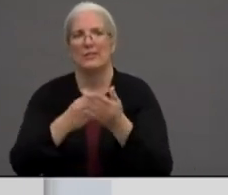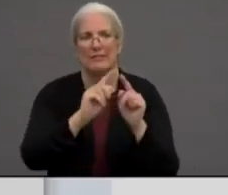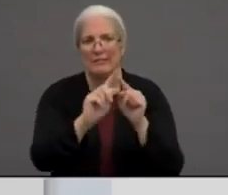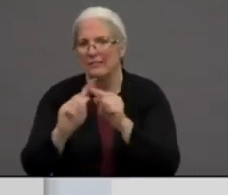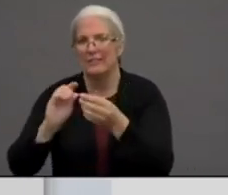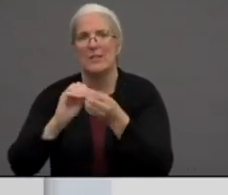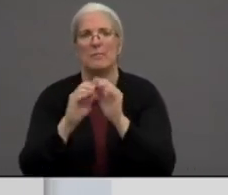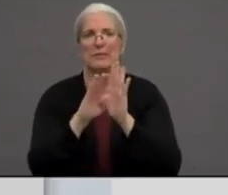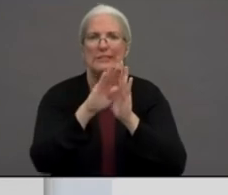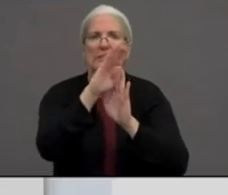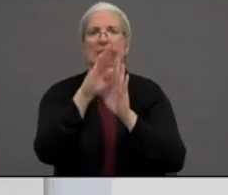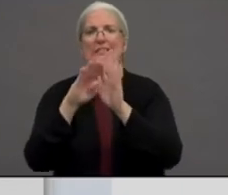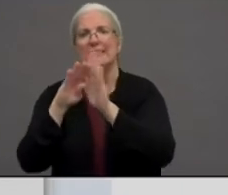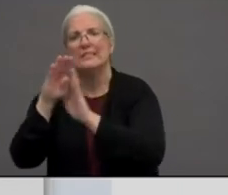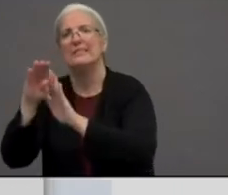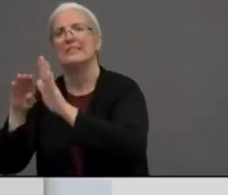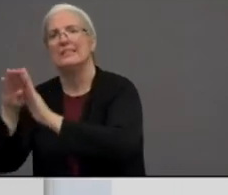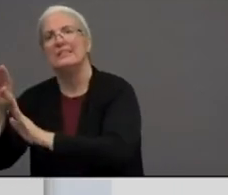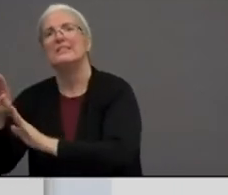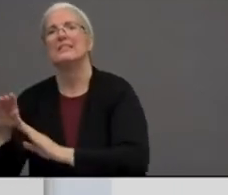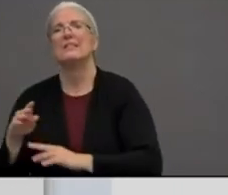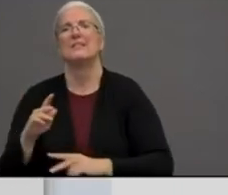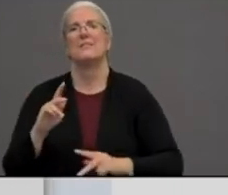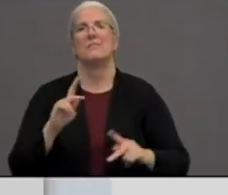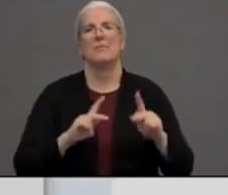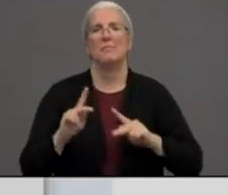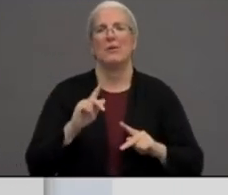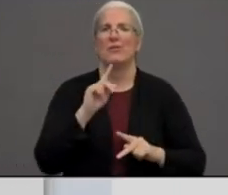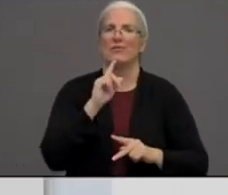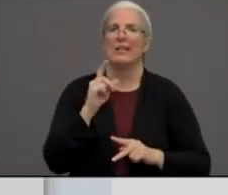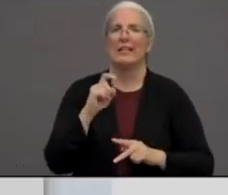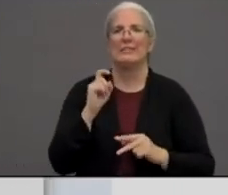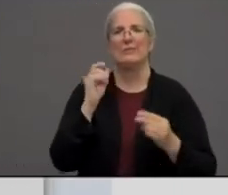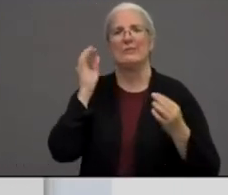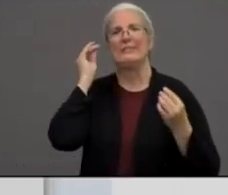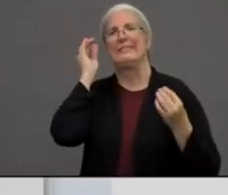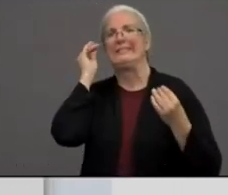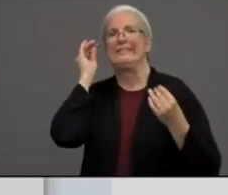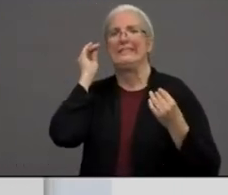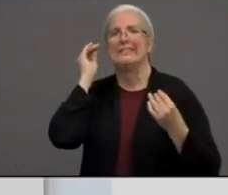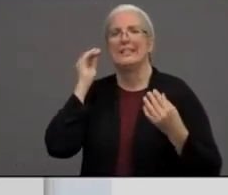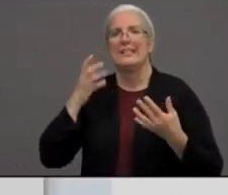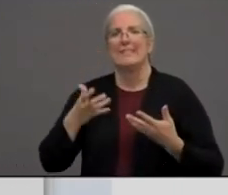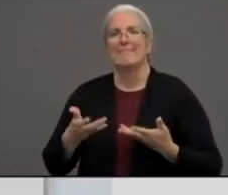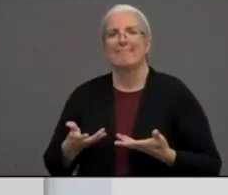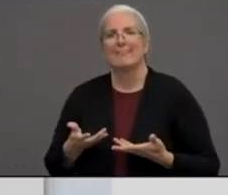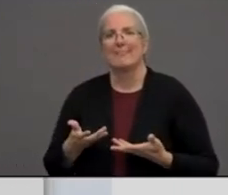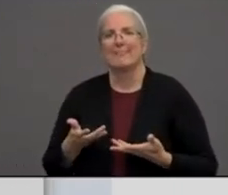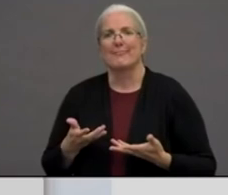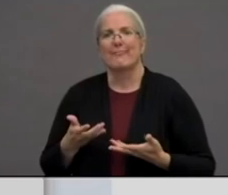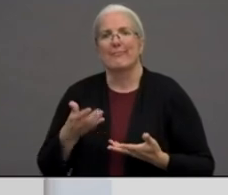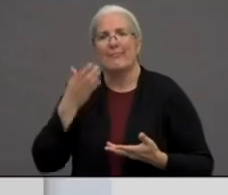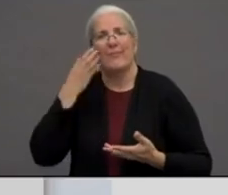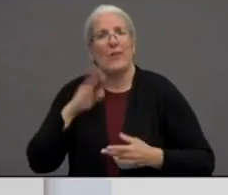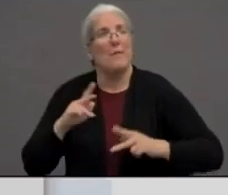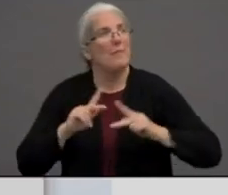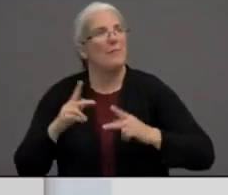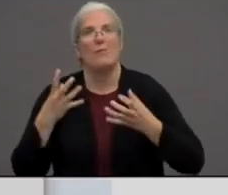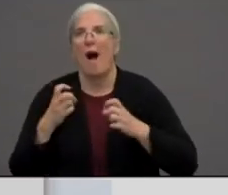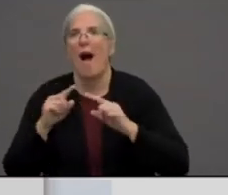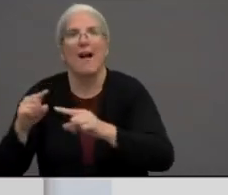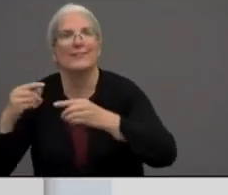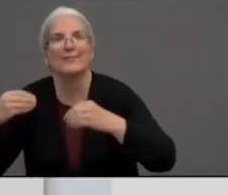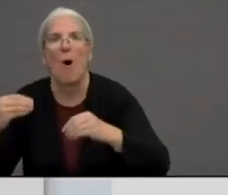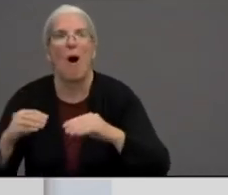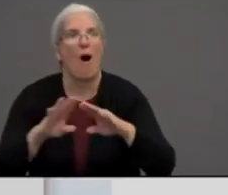should think about is, you know, a lot of people want different businesses to be open, but if the numbers keep